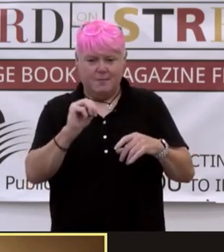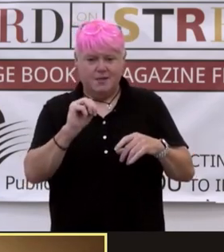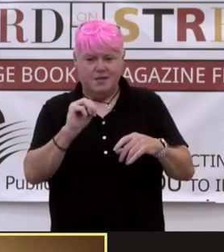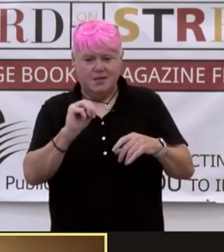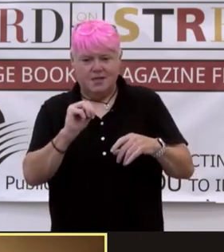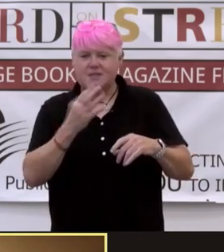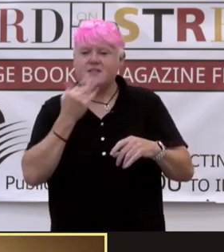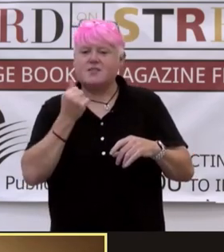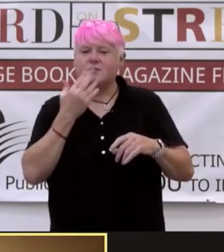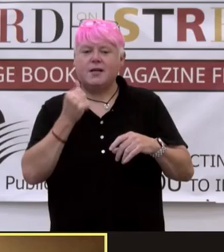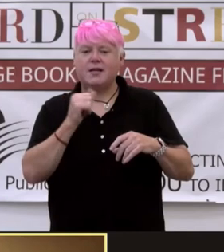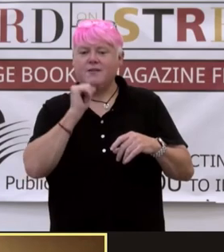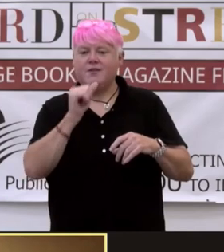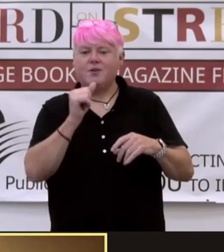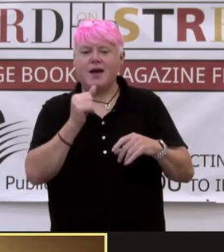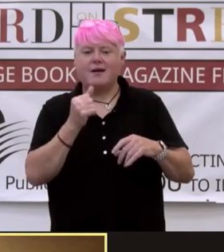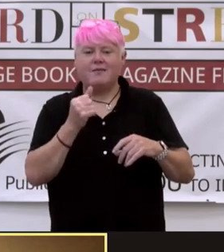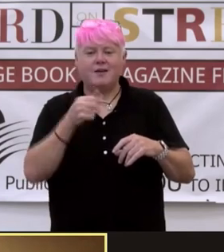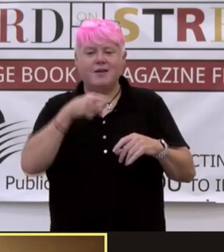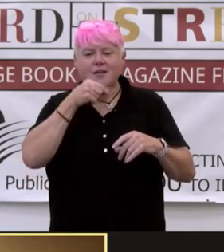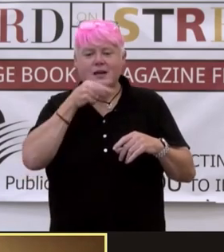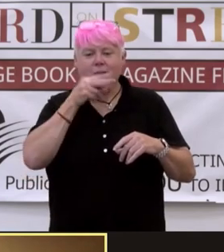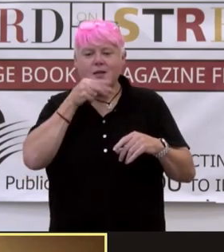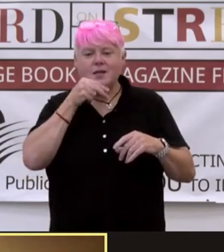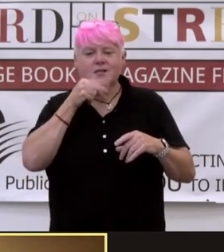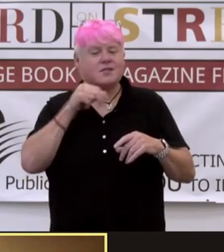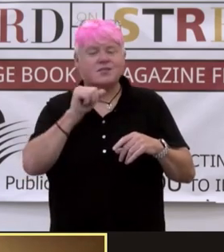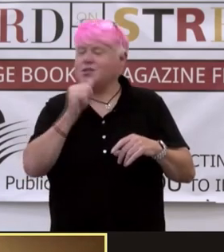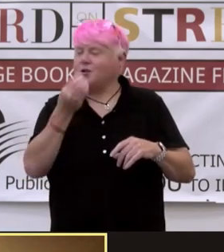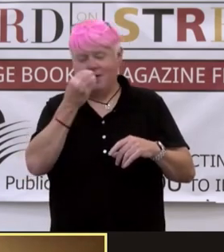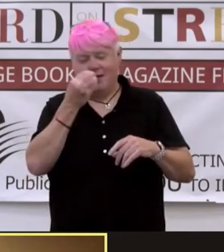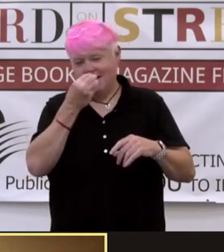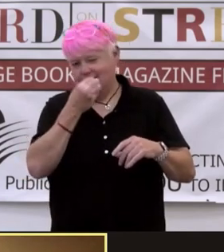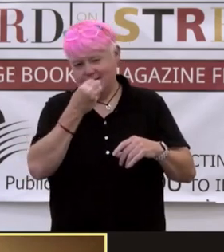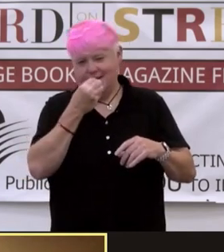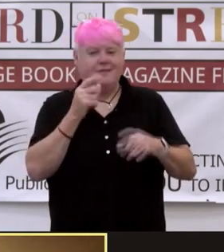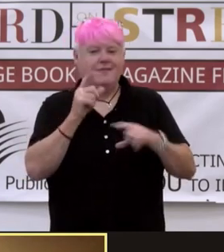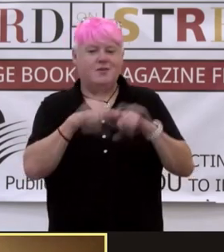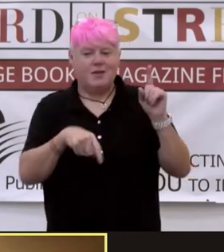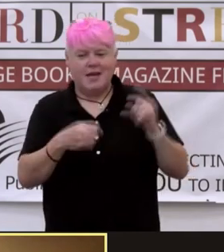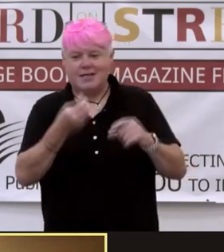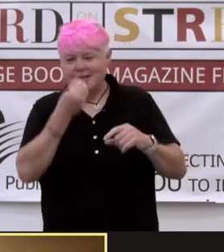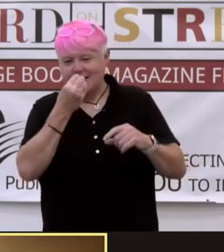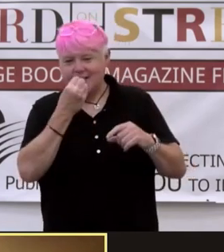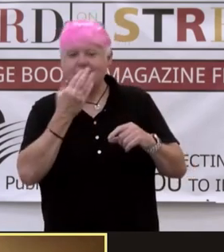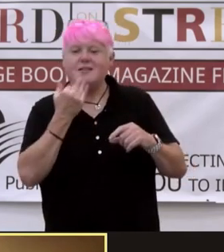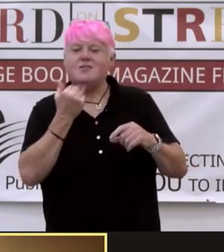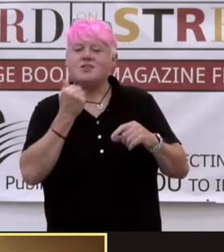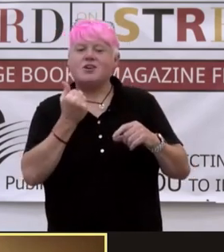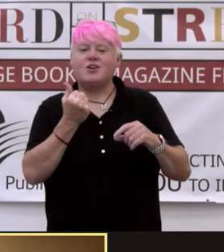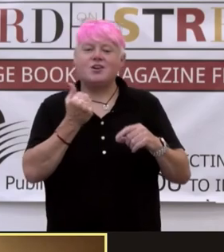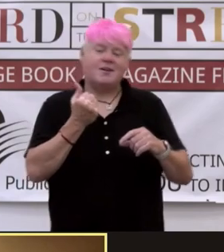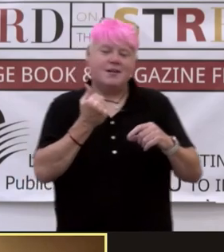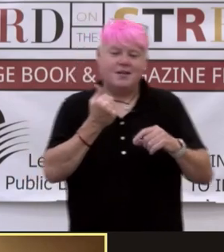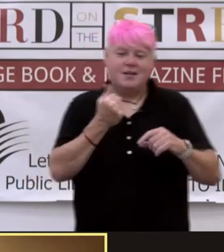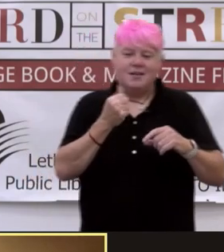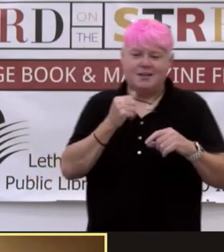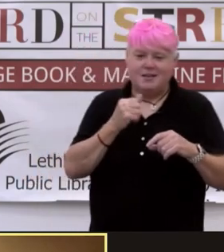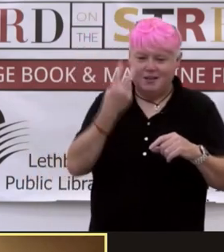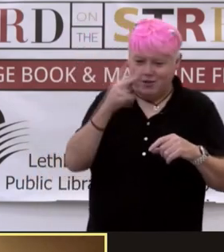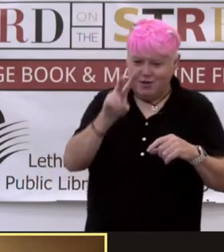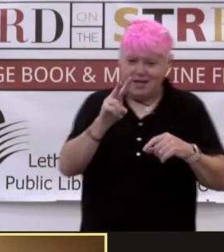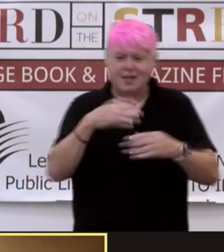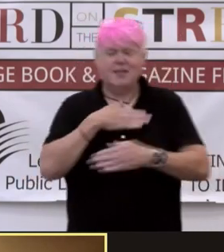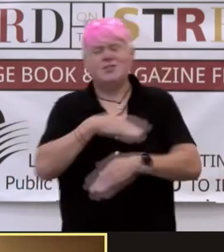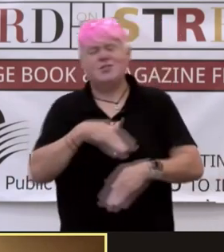eat it. But if you can eat sugar, just go take one and just enjoy it because it's one of the few pleasures in life